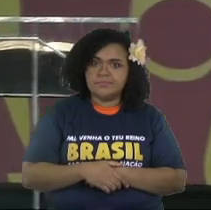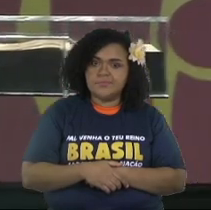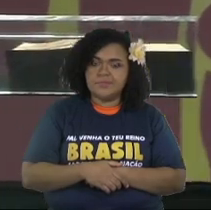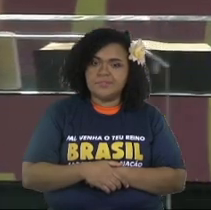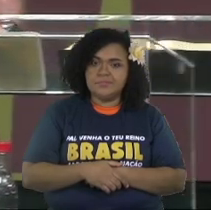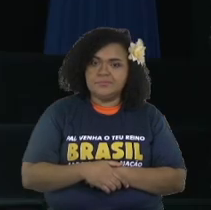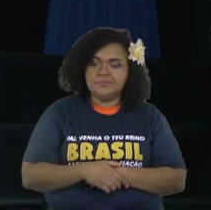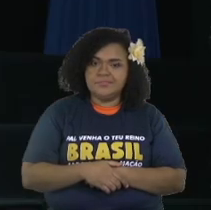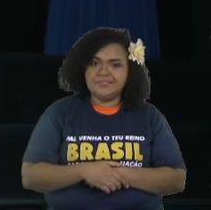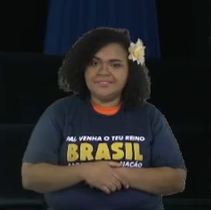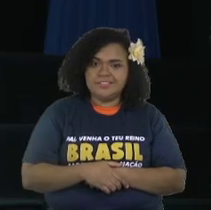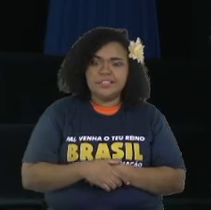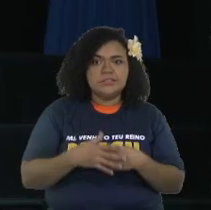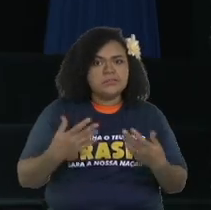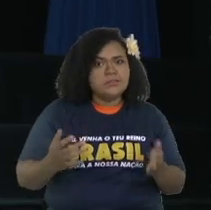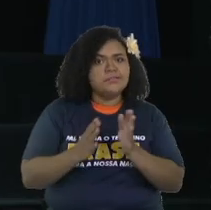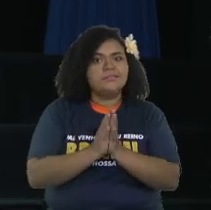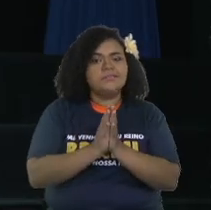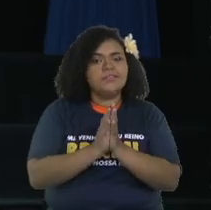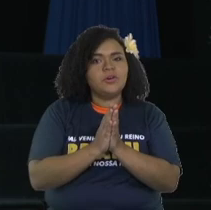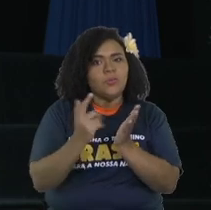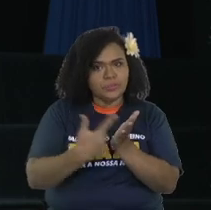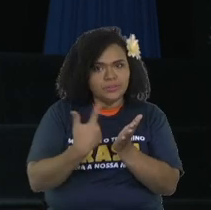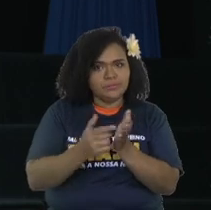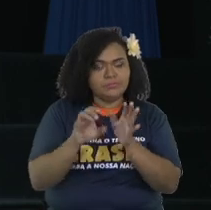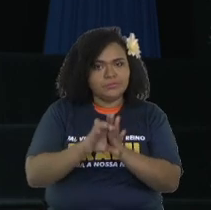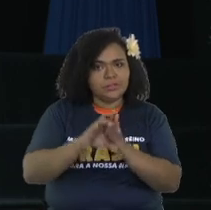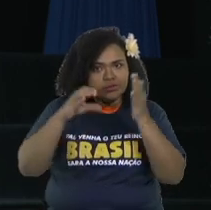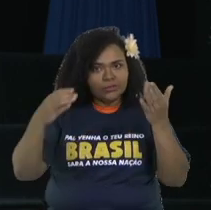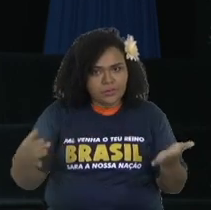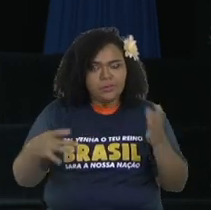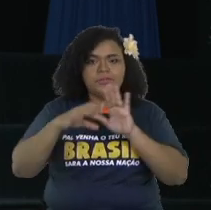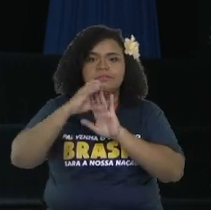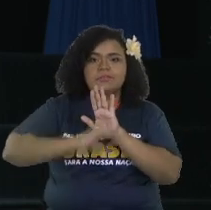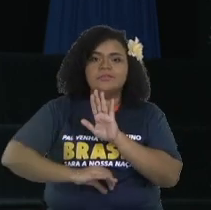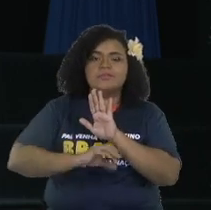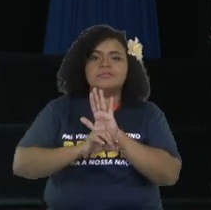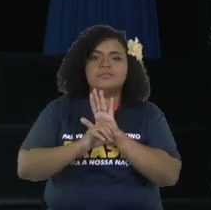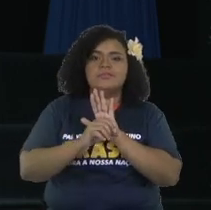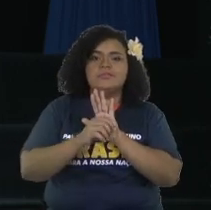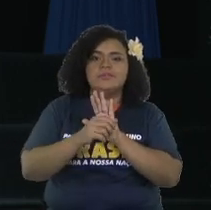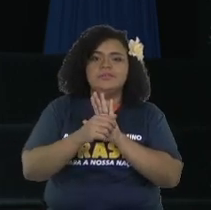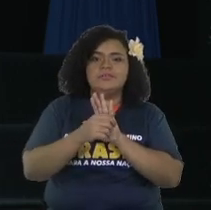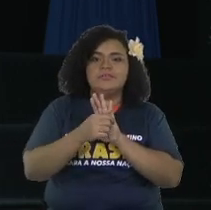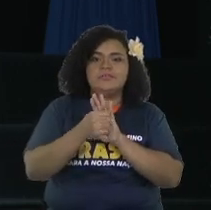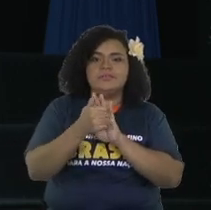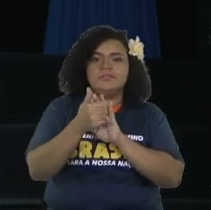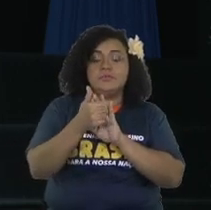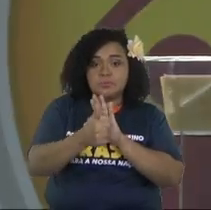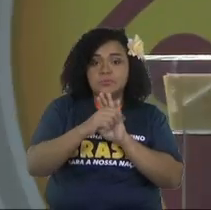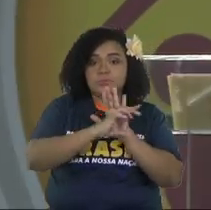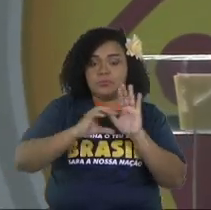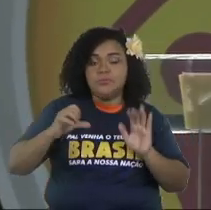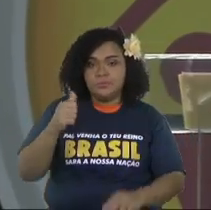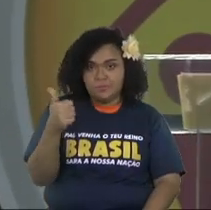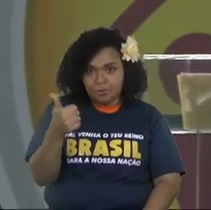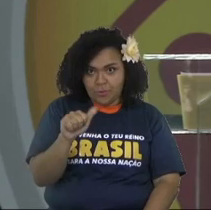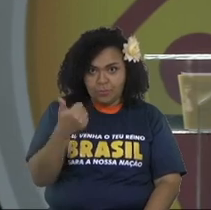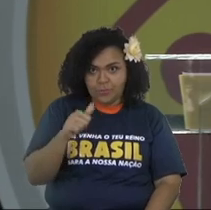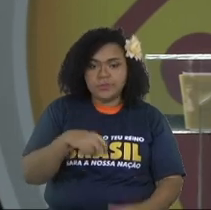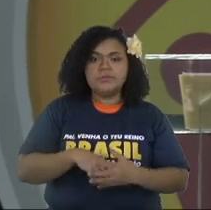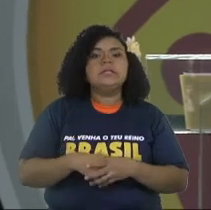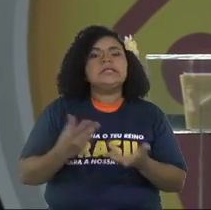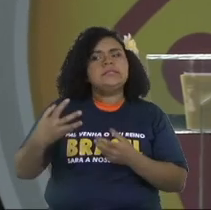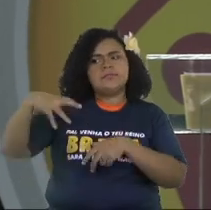the book of 2 Chronicles 1, verse 11,